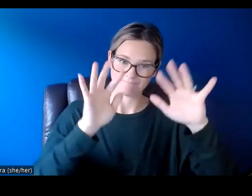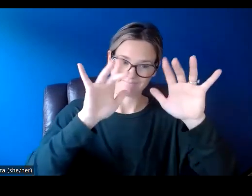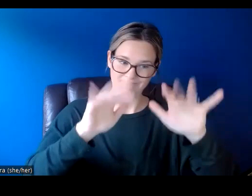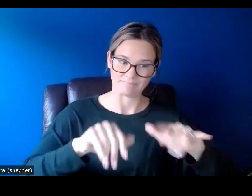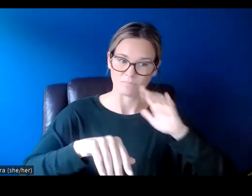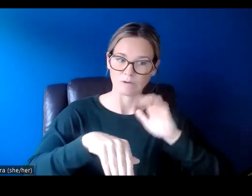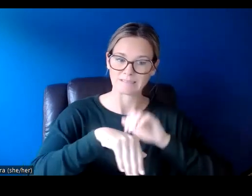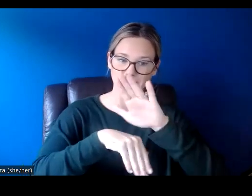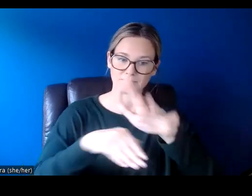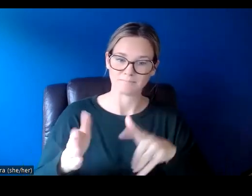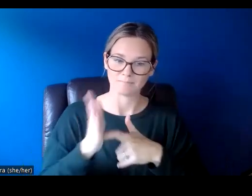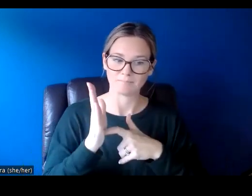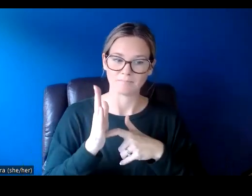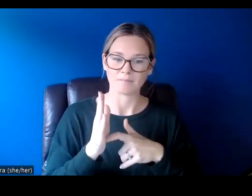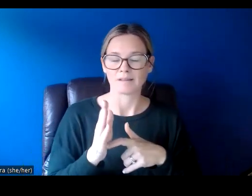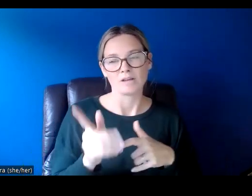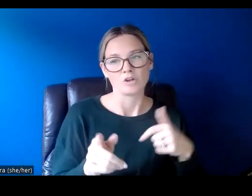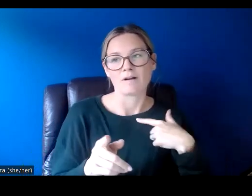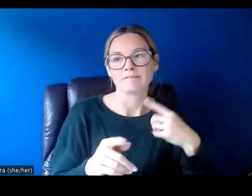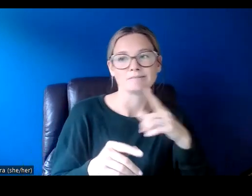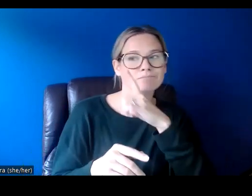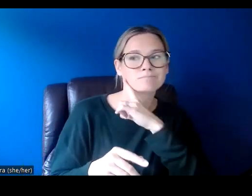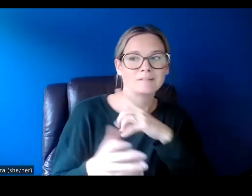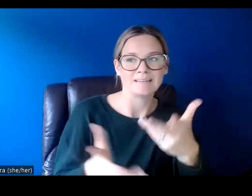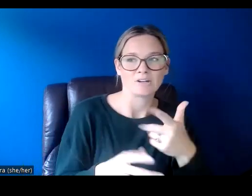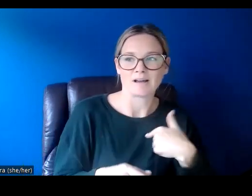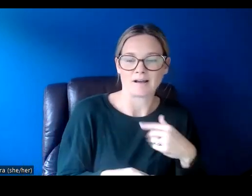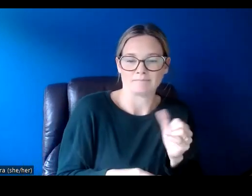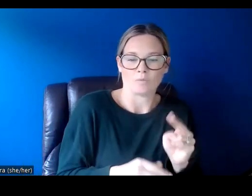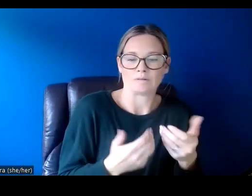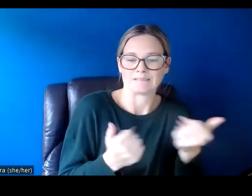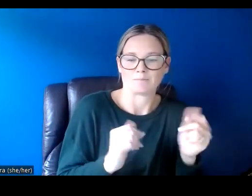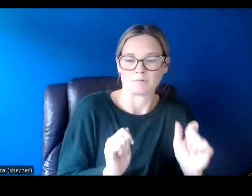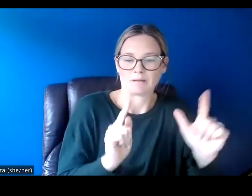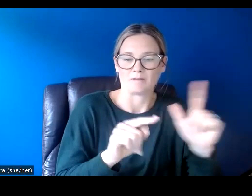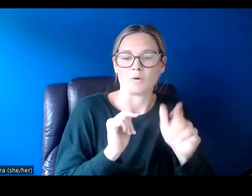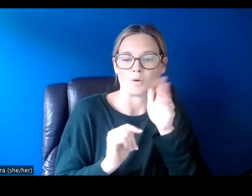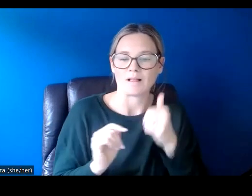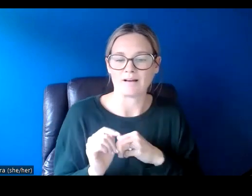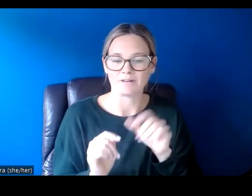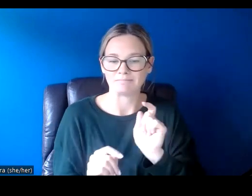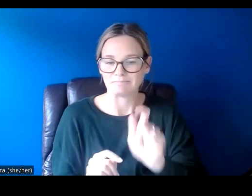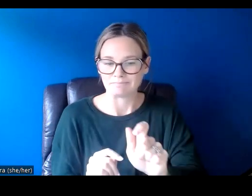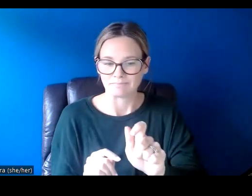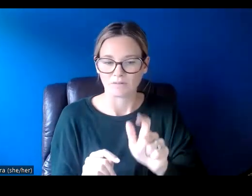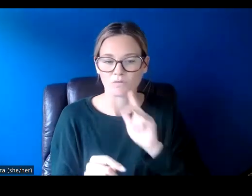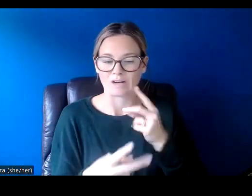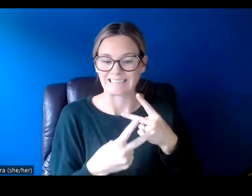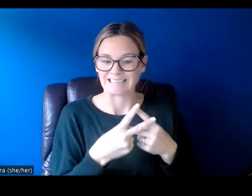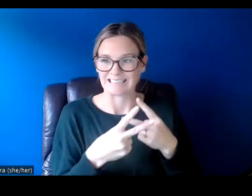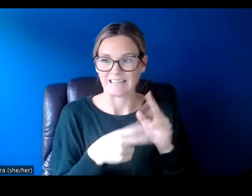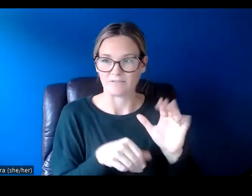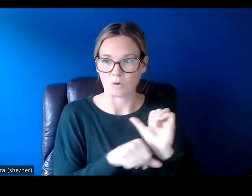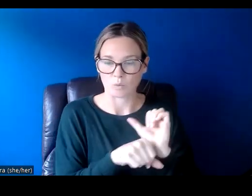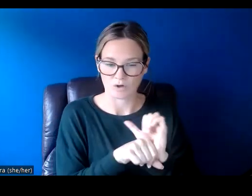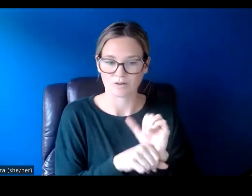the submission requirements, we're just going to have to imagine they're here, there will be a button to save your draft. And